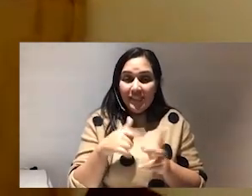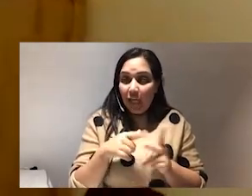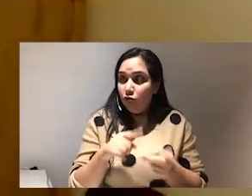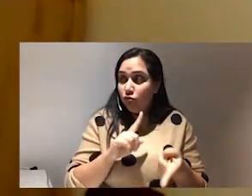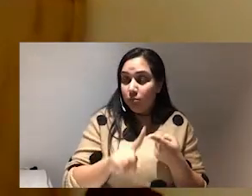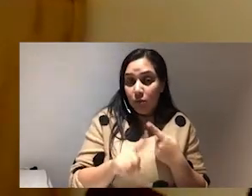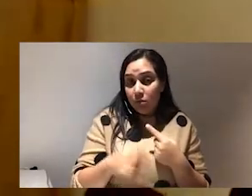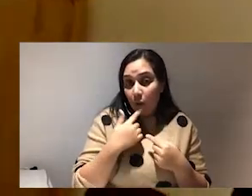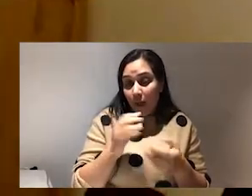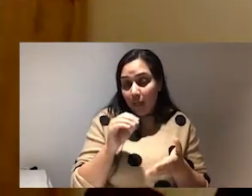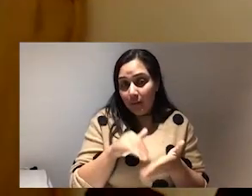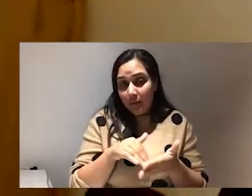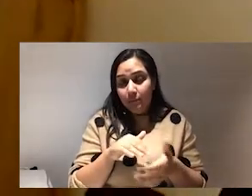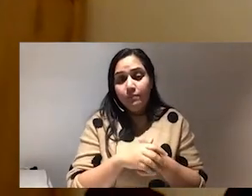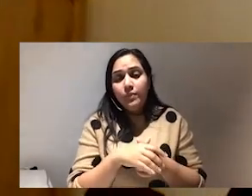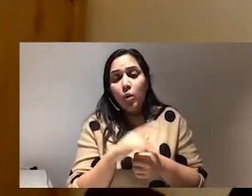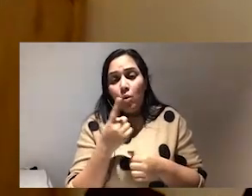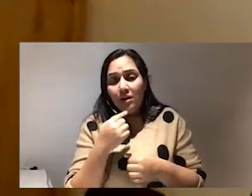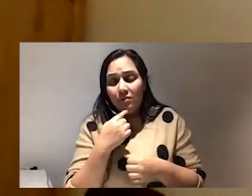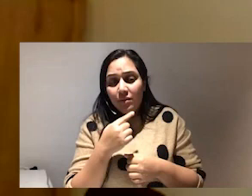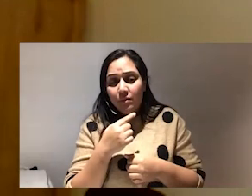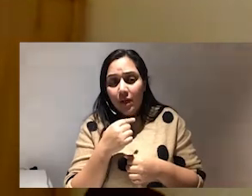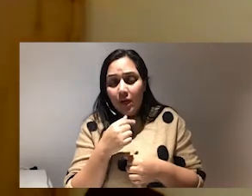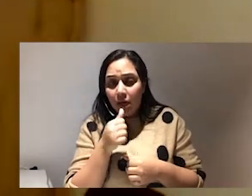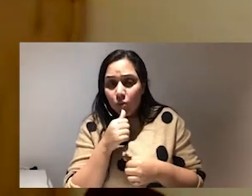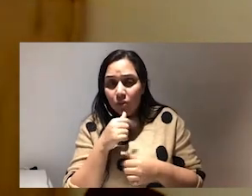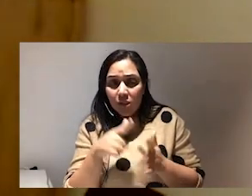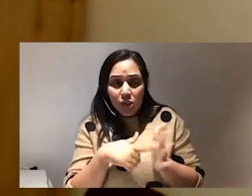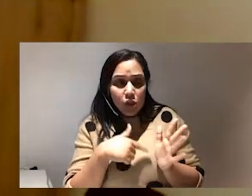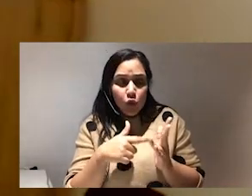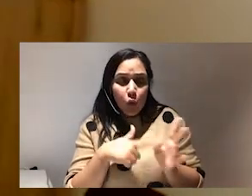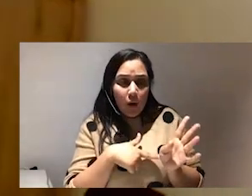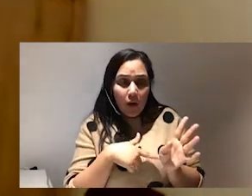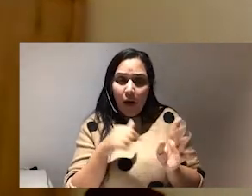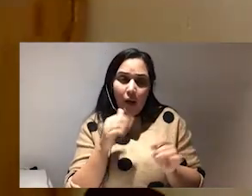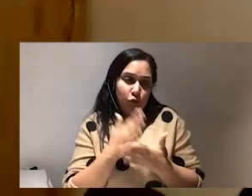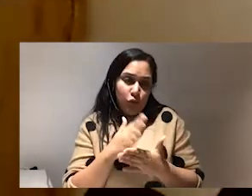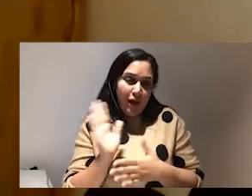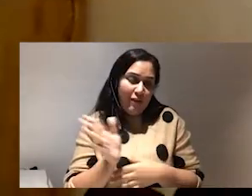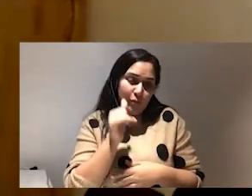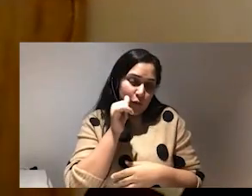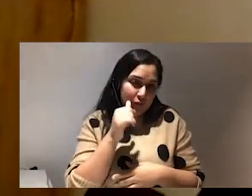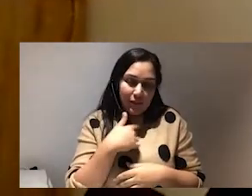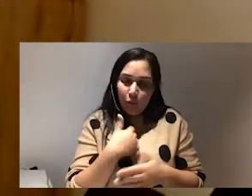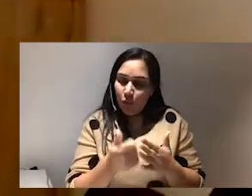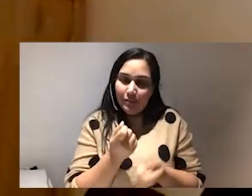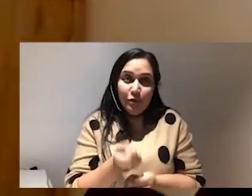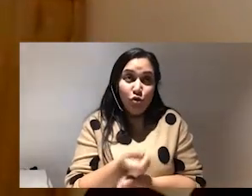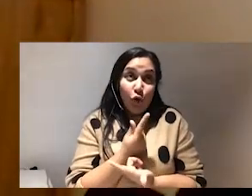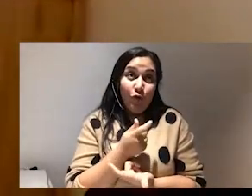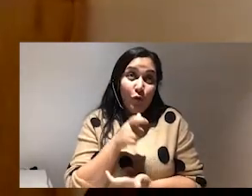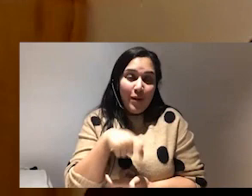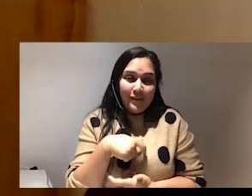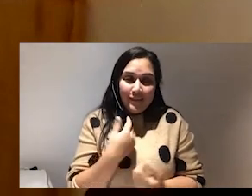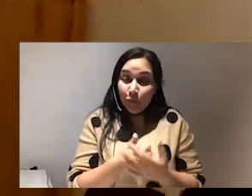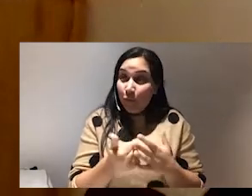um one of my values is joy i'm sure everybody knows that because i am the most joyful person as ever grace's planet